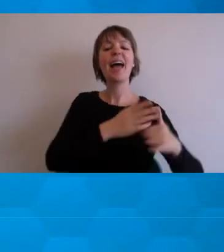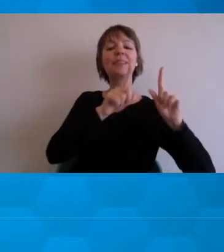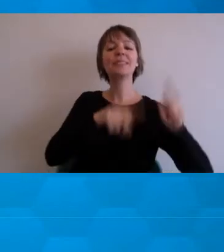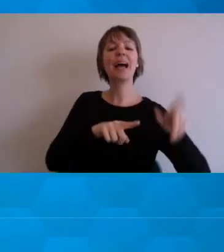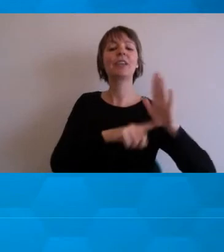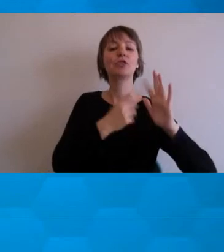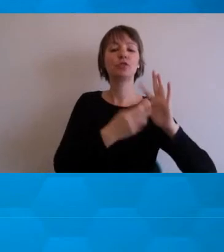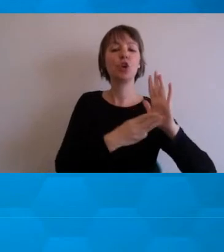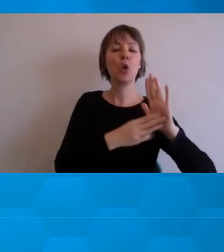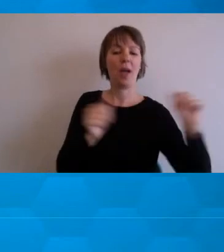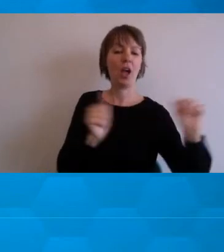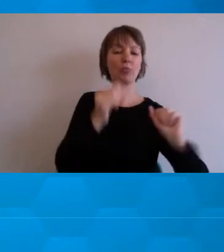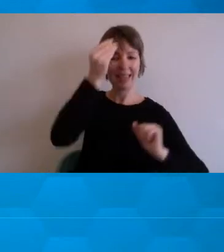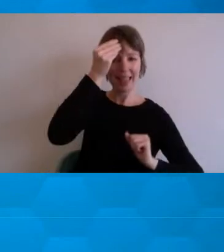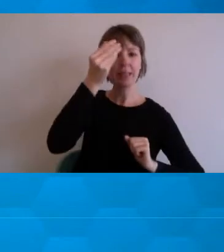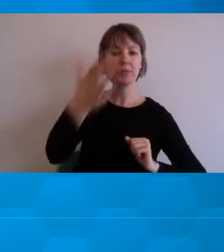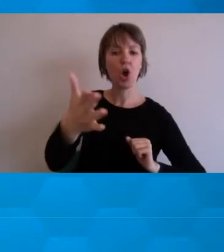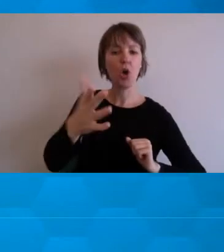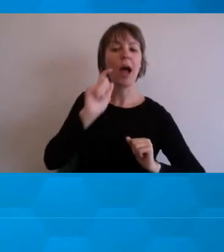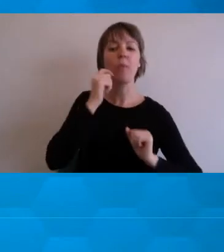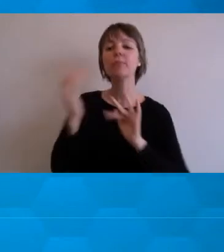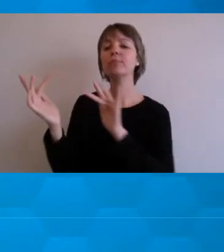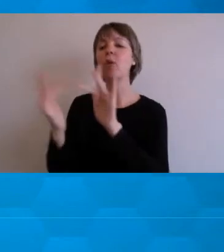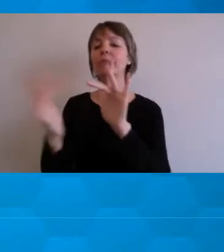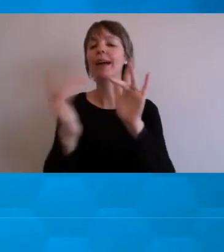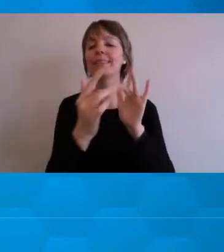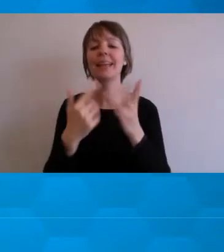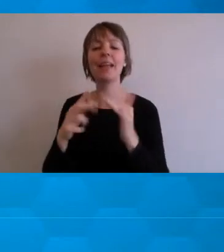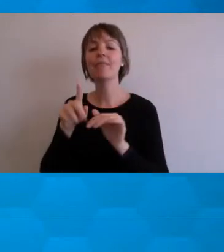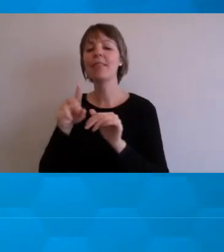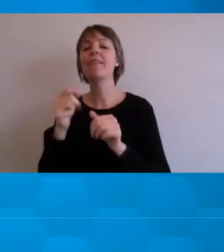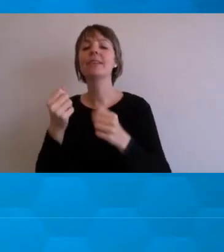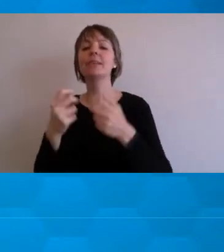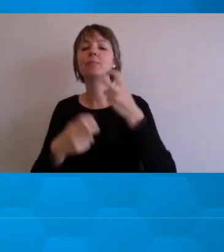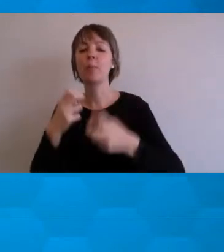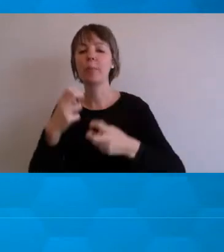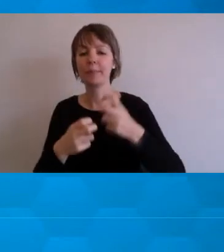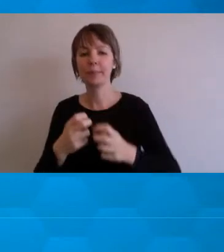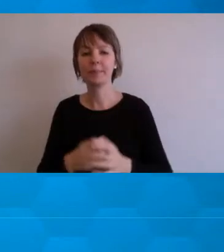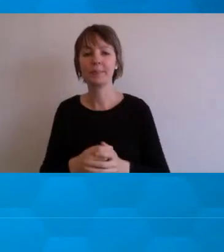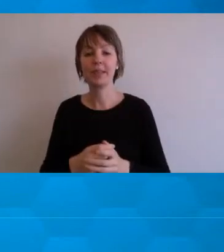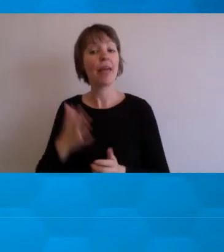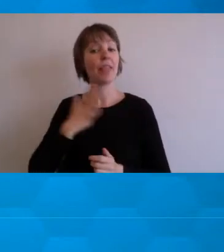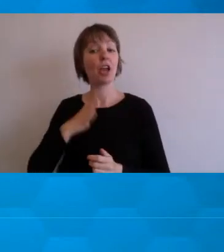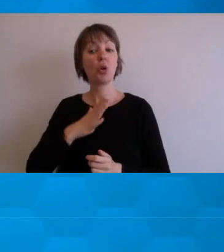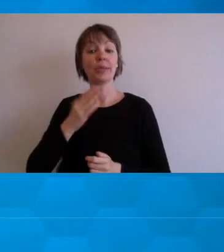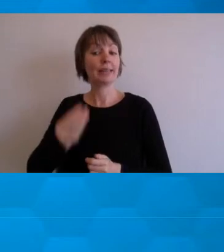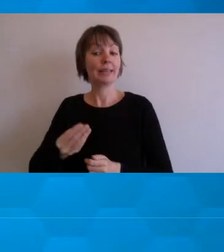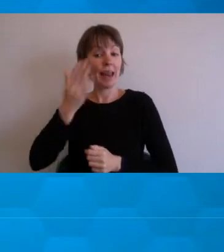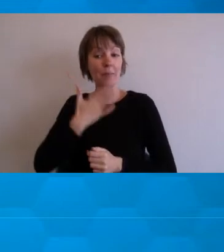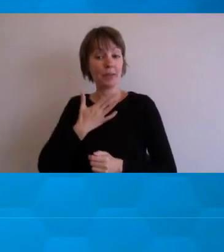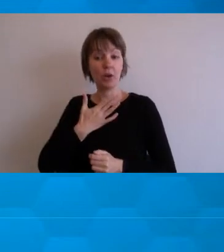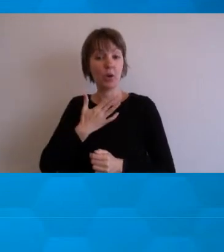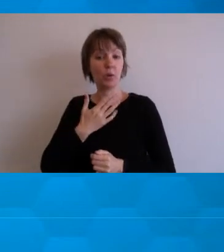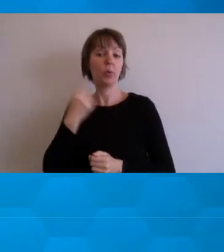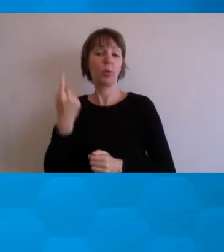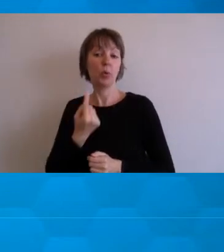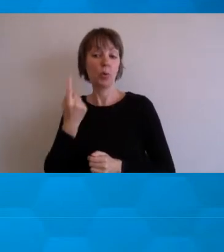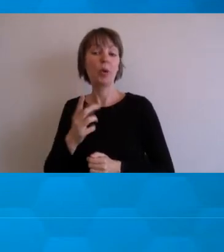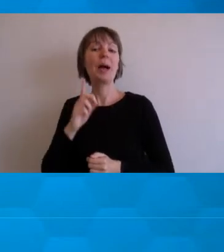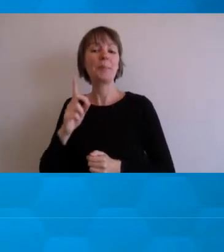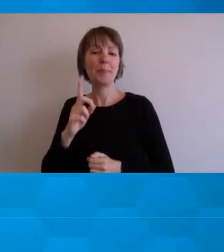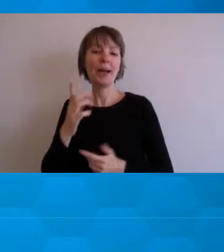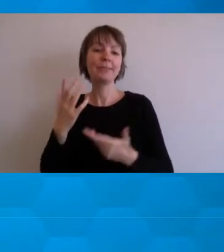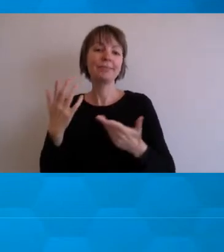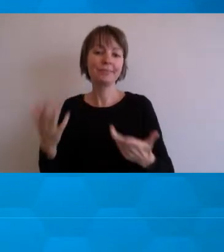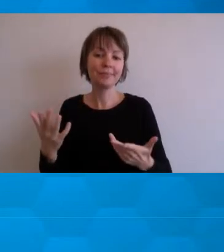or not managing that that I'll reach out to them. It could be an anonymous thing, but all that would really help me to